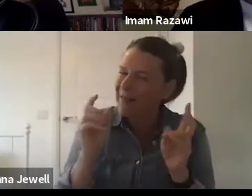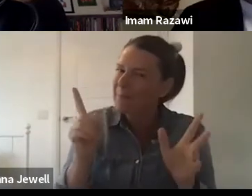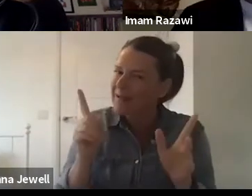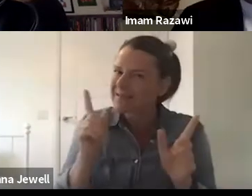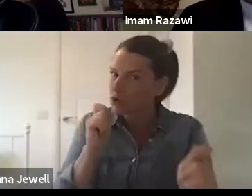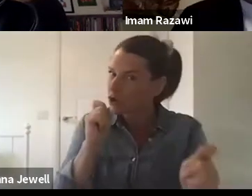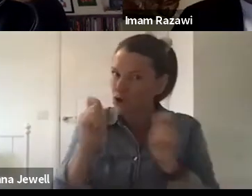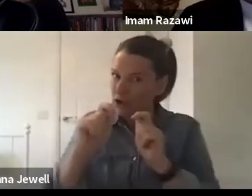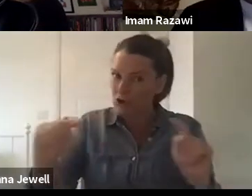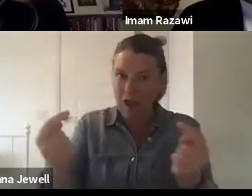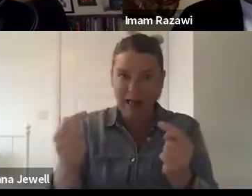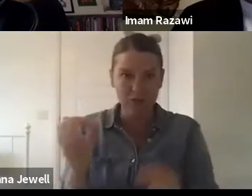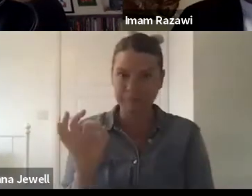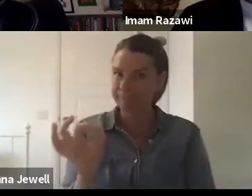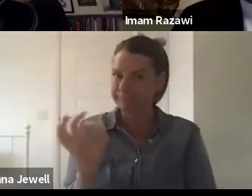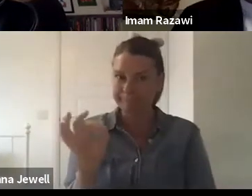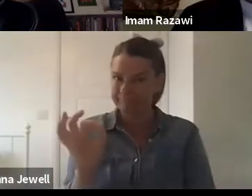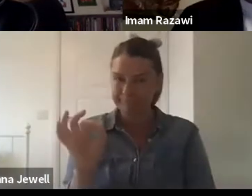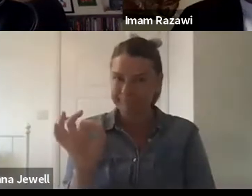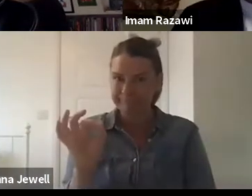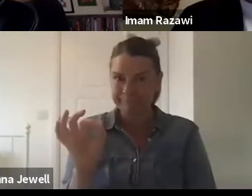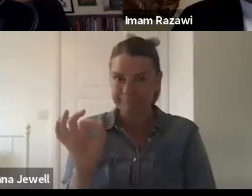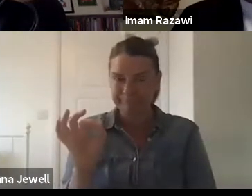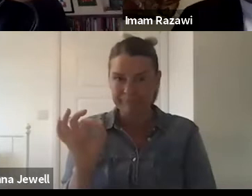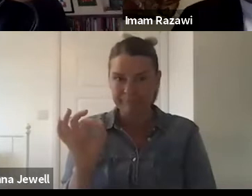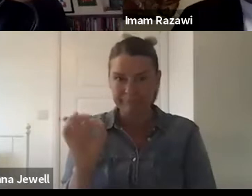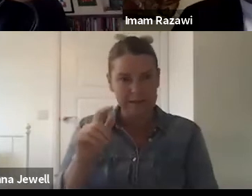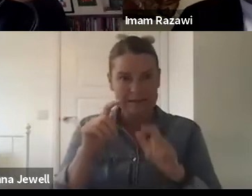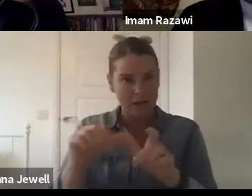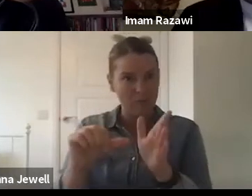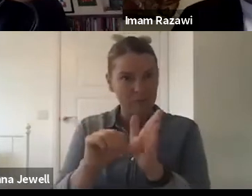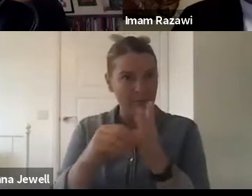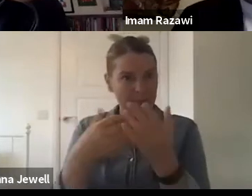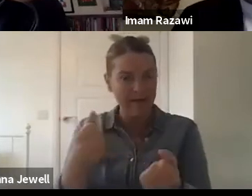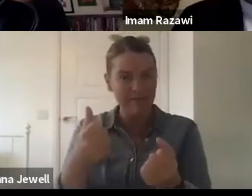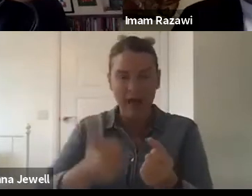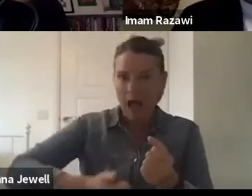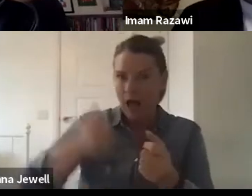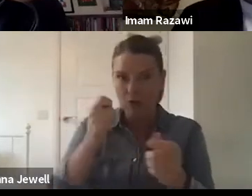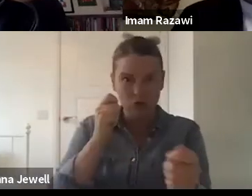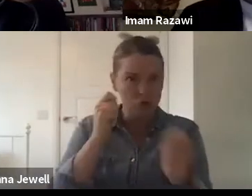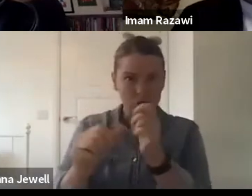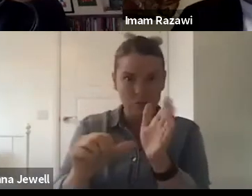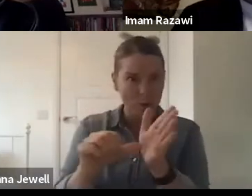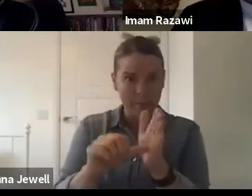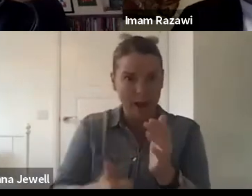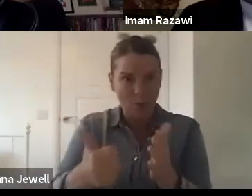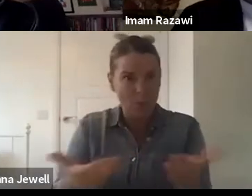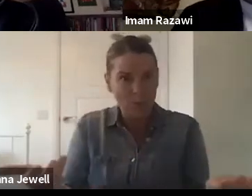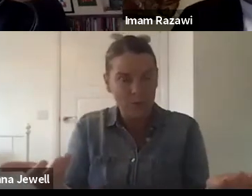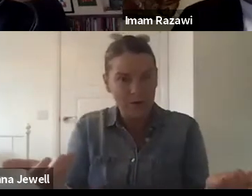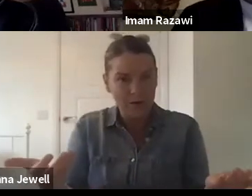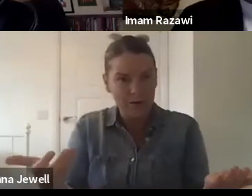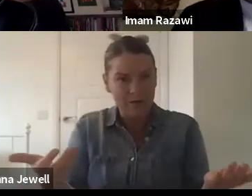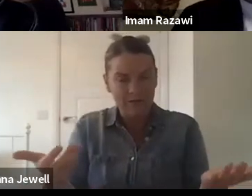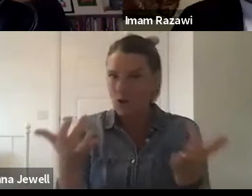that challenge of how we create those conditions in this city right now. Not sure we've got